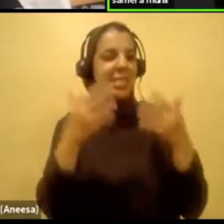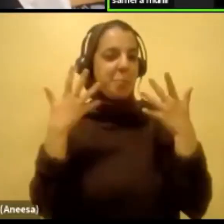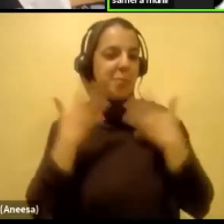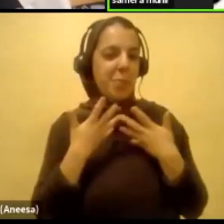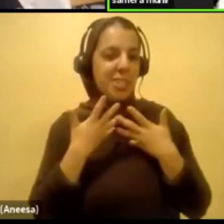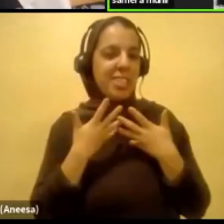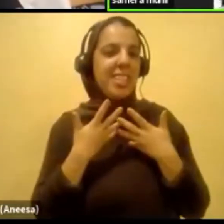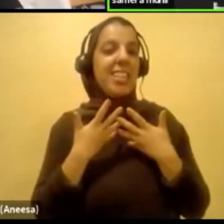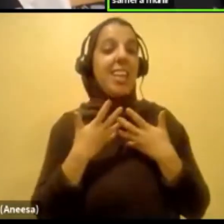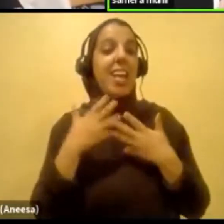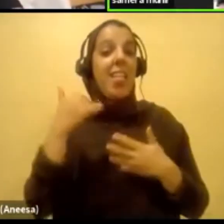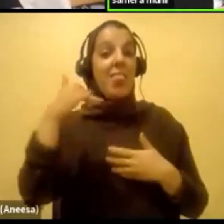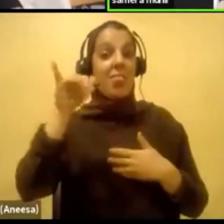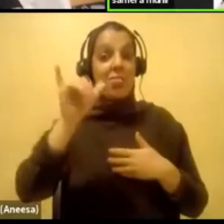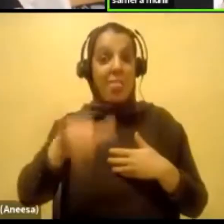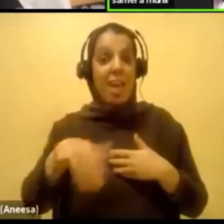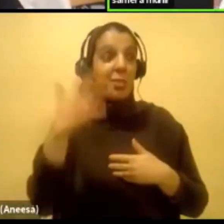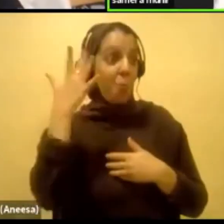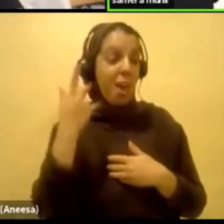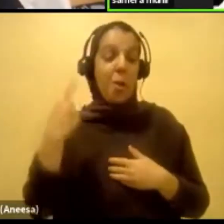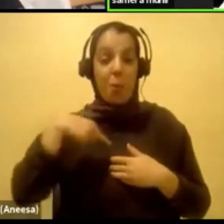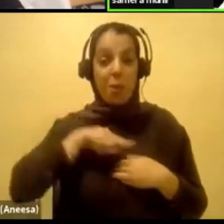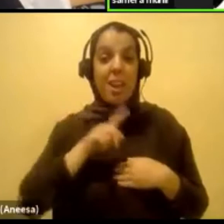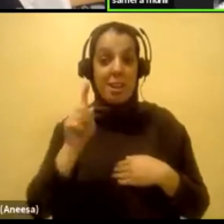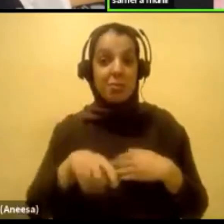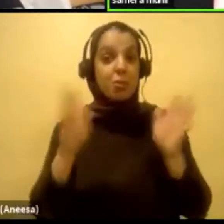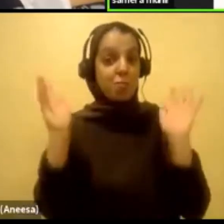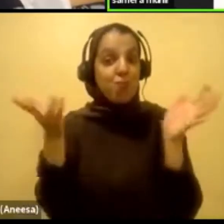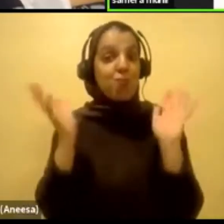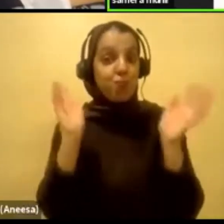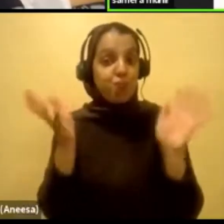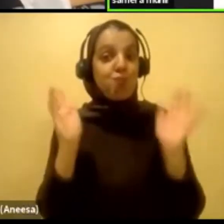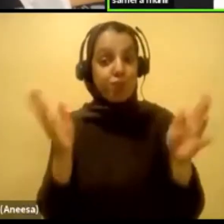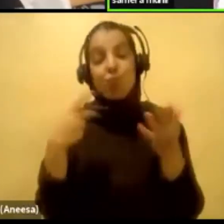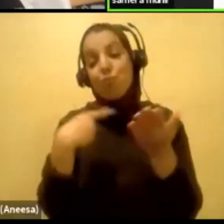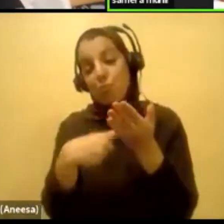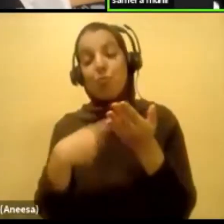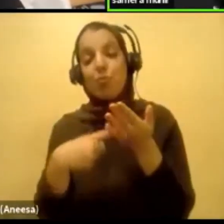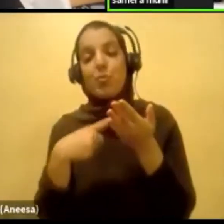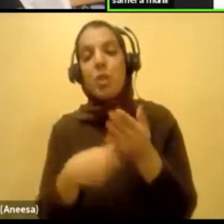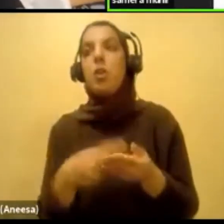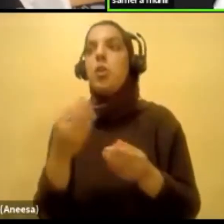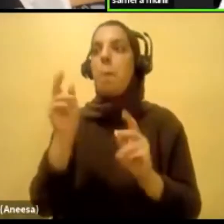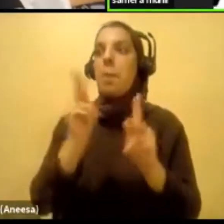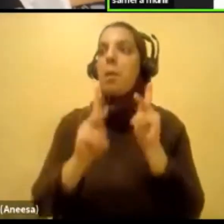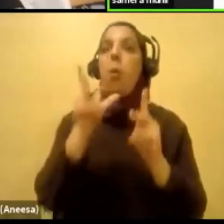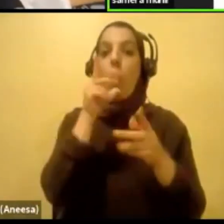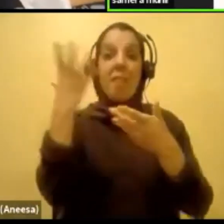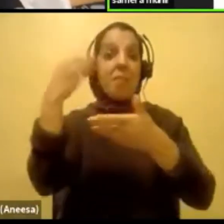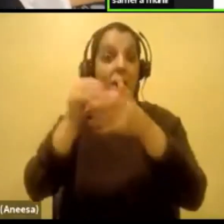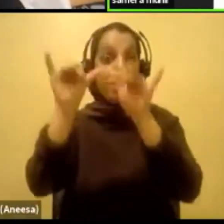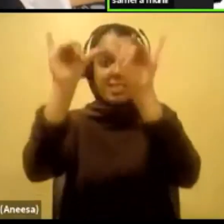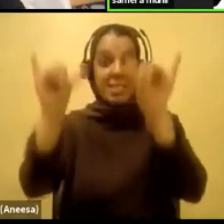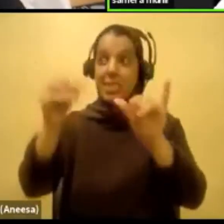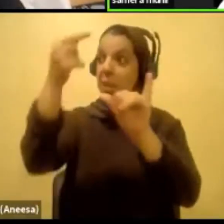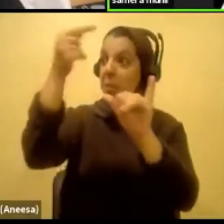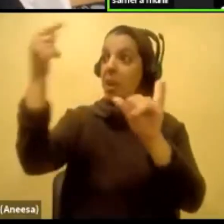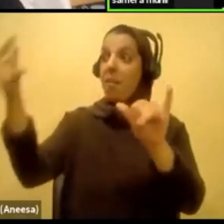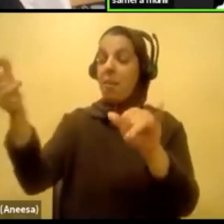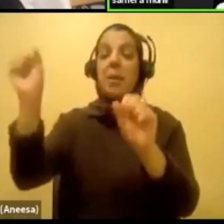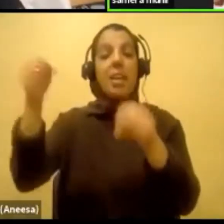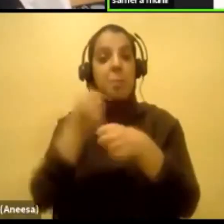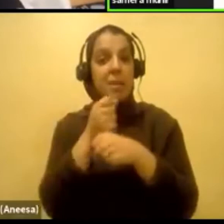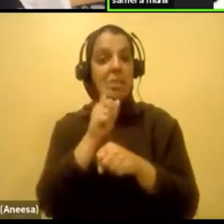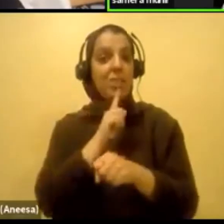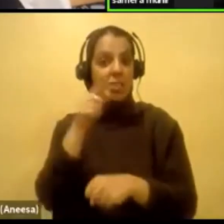And that's where we need to have these conversations so people know about it, so they can do something. People who work on the government level have to make sure things that don't